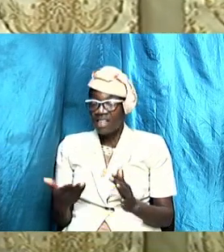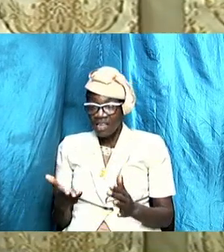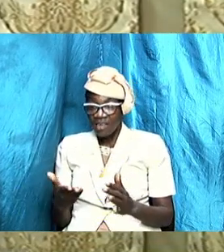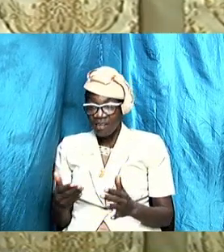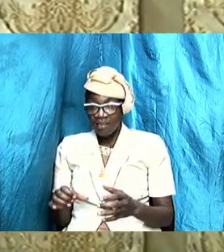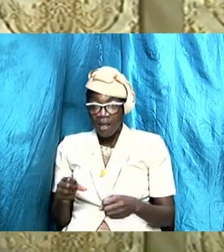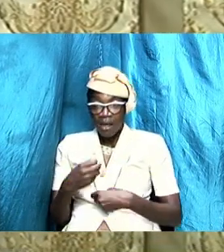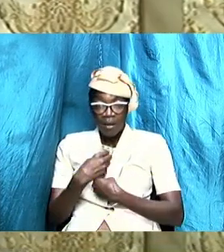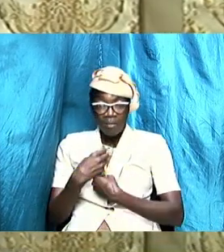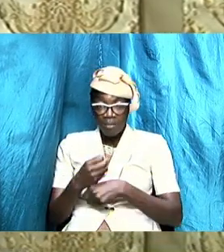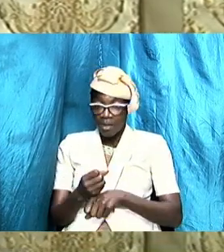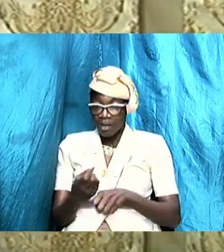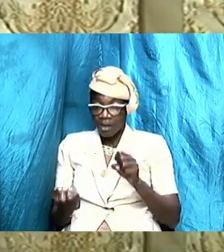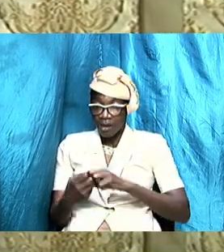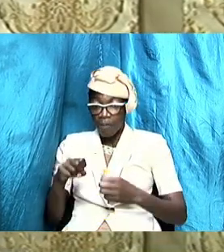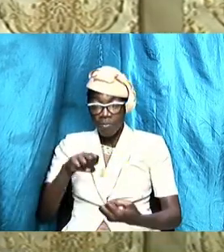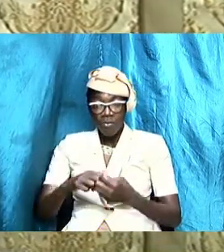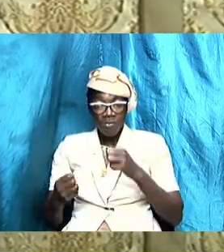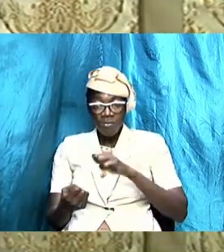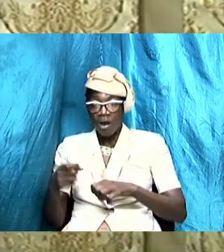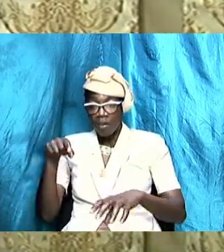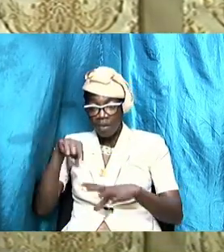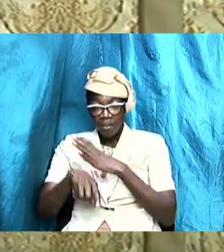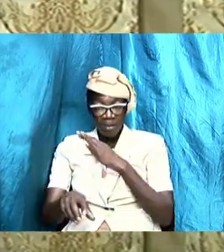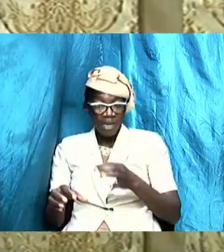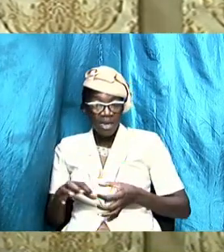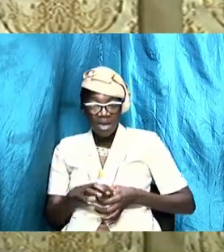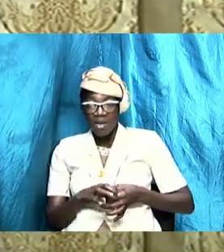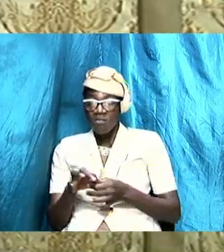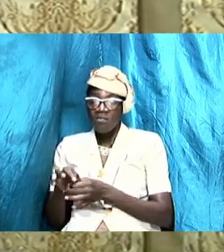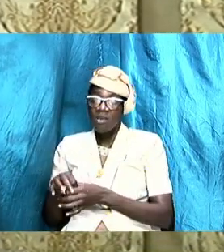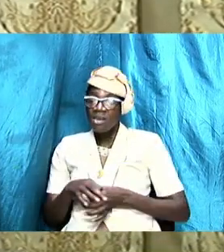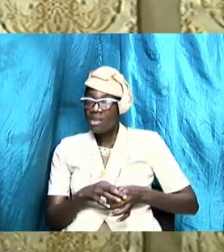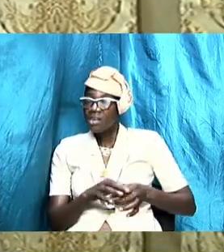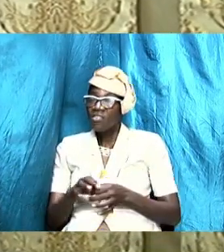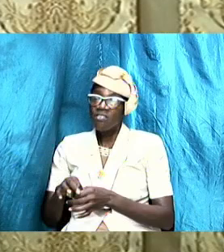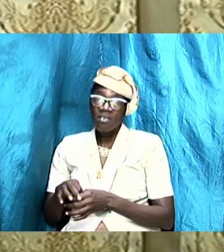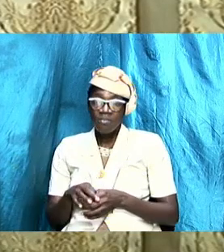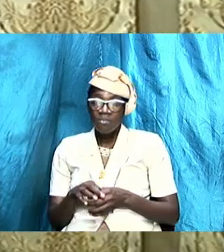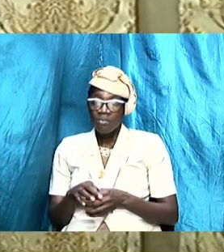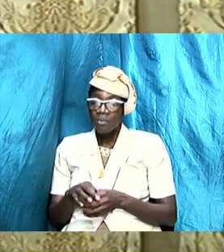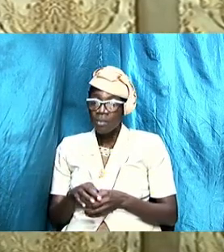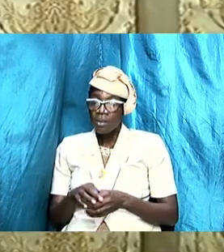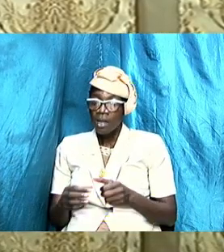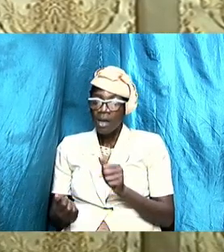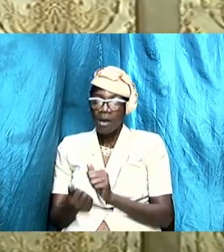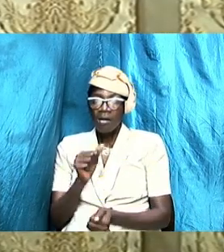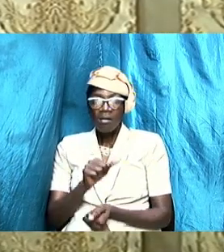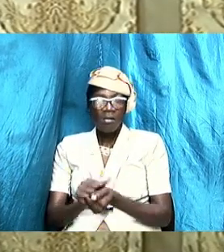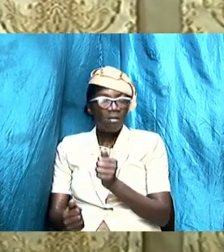into relationships and cause ultimate destruction